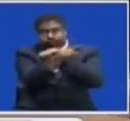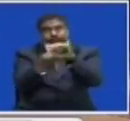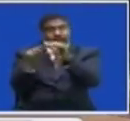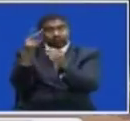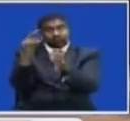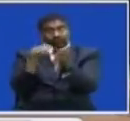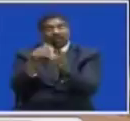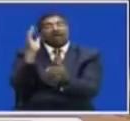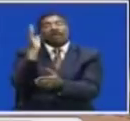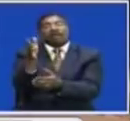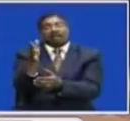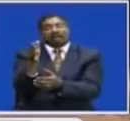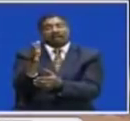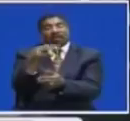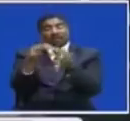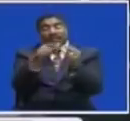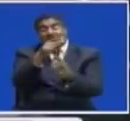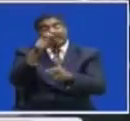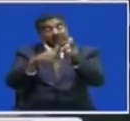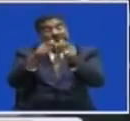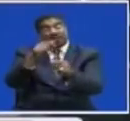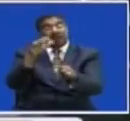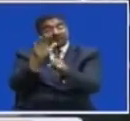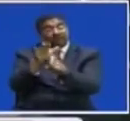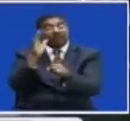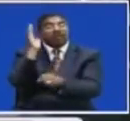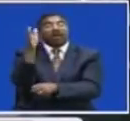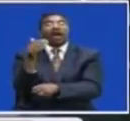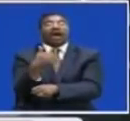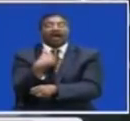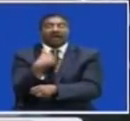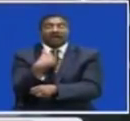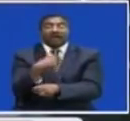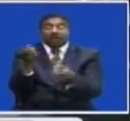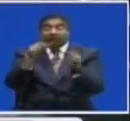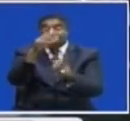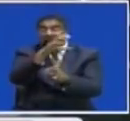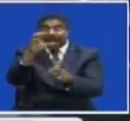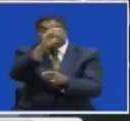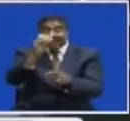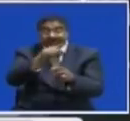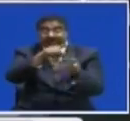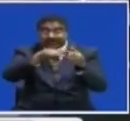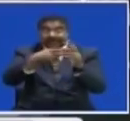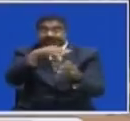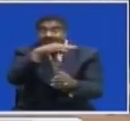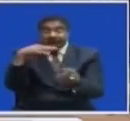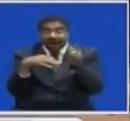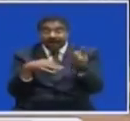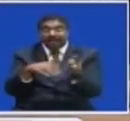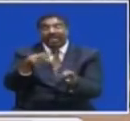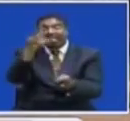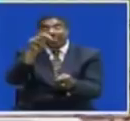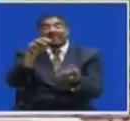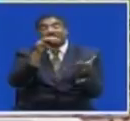cows Will give us 10 million litres A year Each So when the farm Is 100% up Fully running We're looking at 30 million